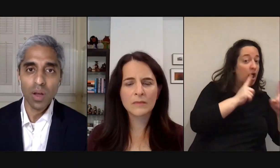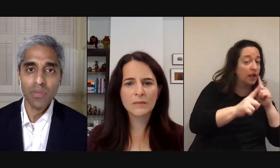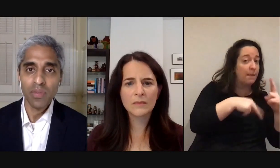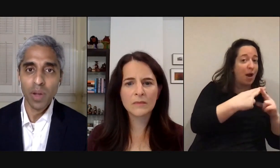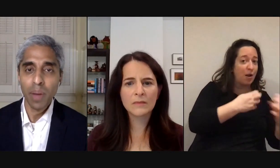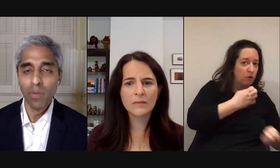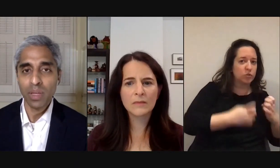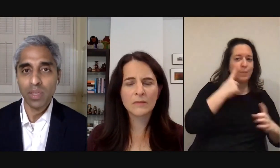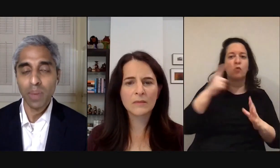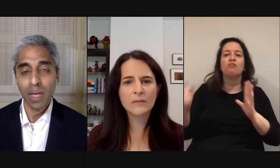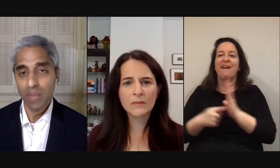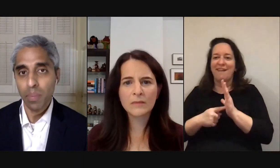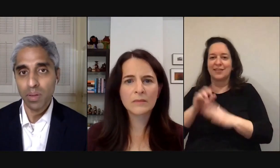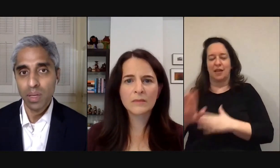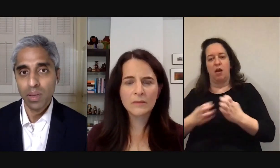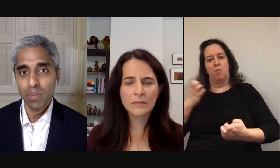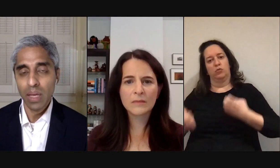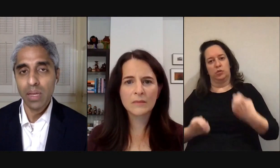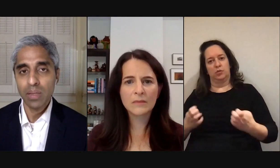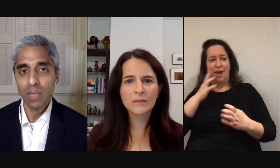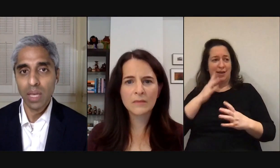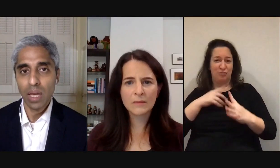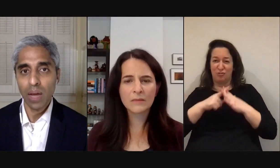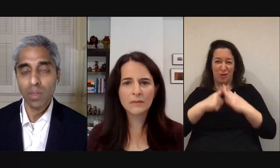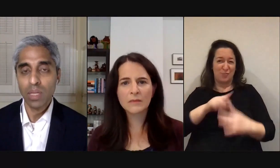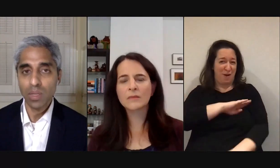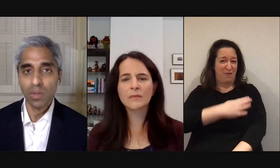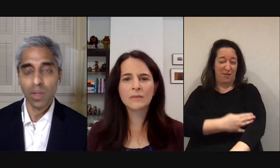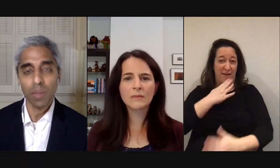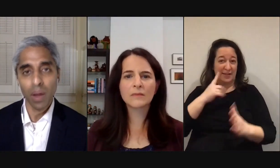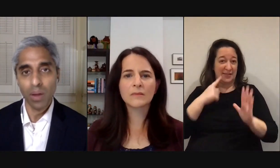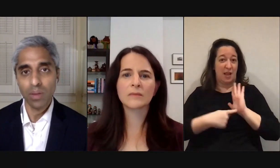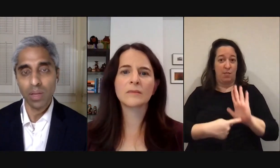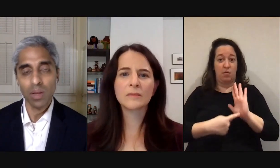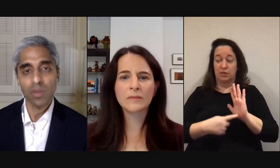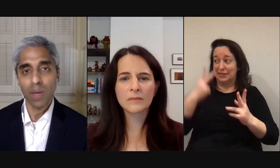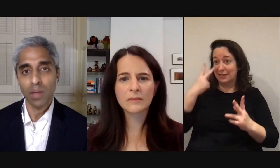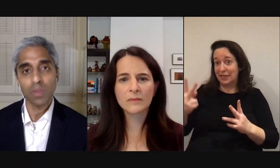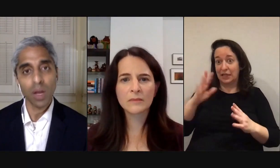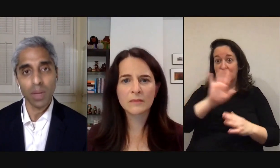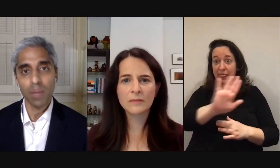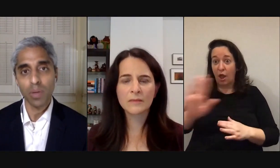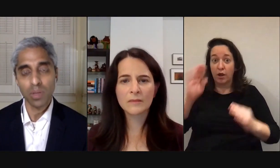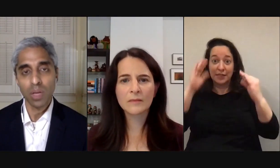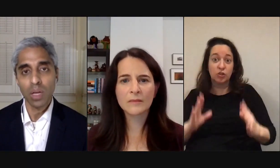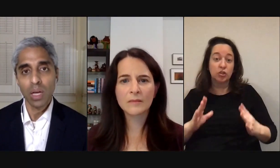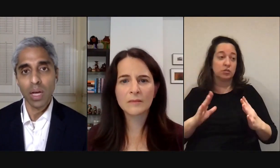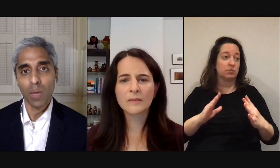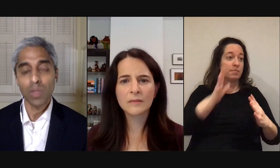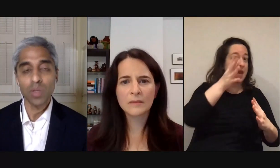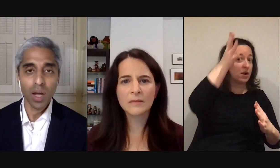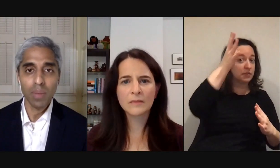starts often very powerfully just by example by kids seeing how their teachers and their parents the adults around them talk about emotions